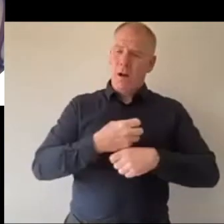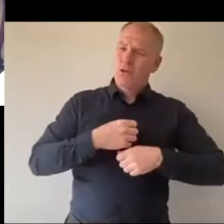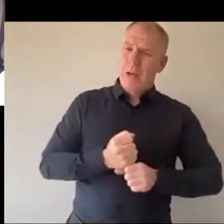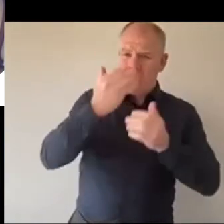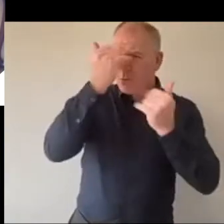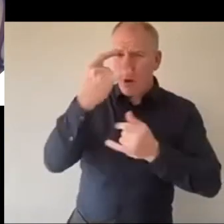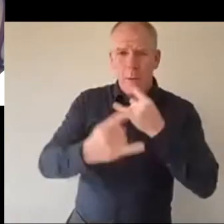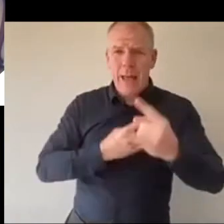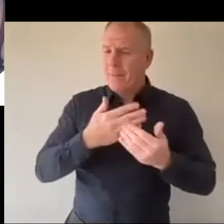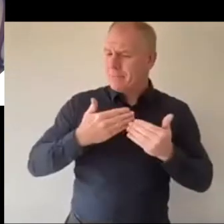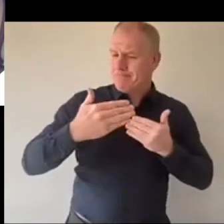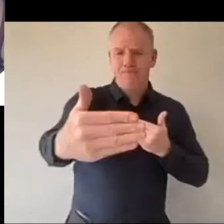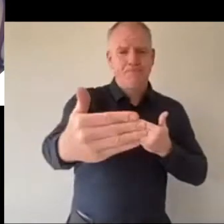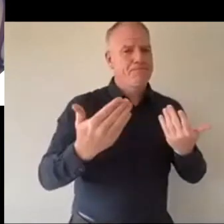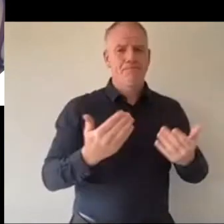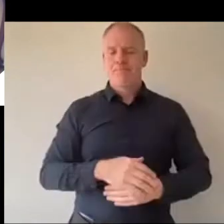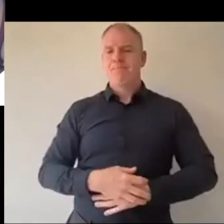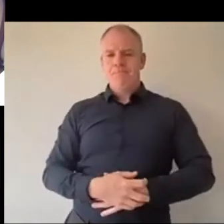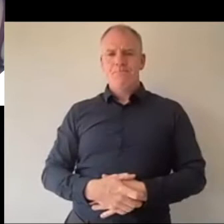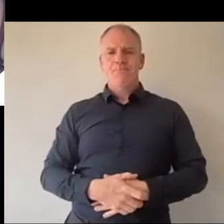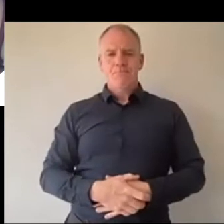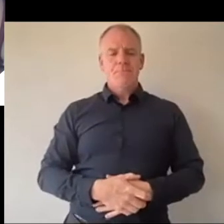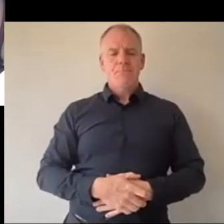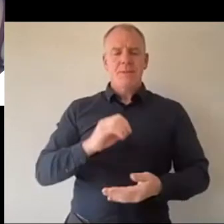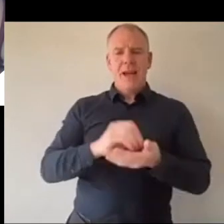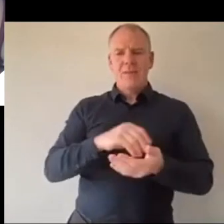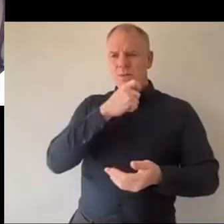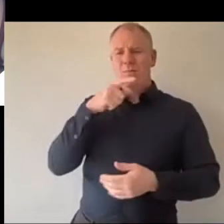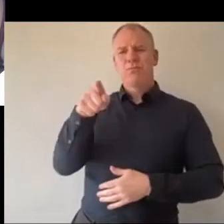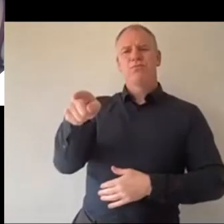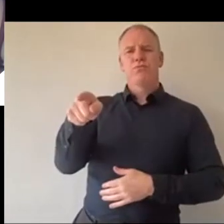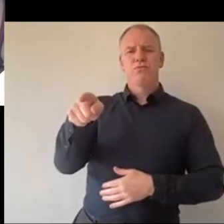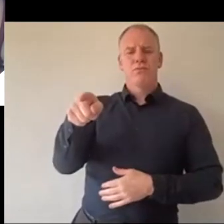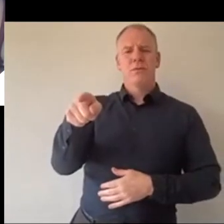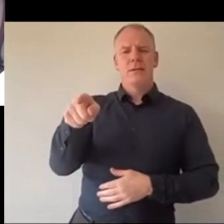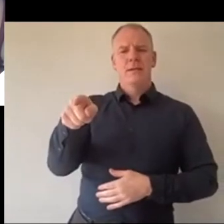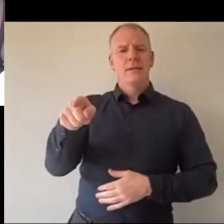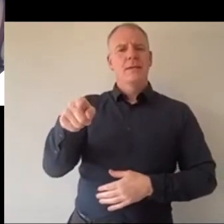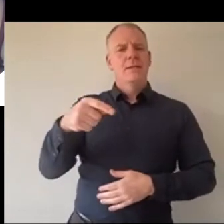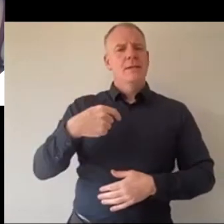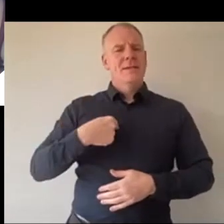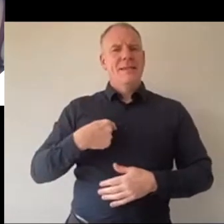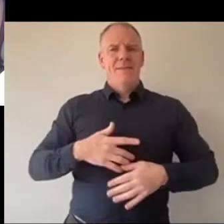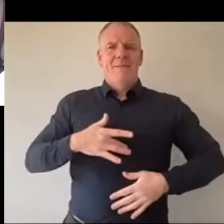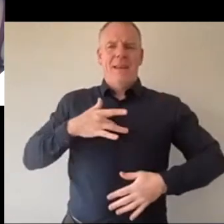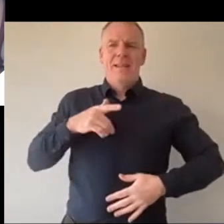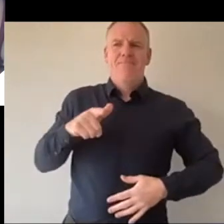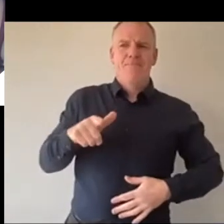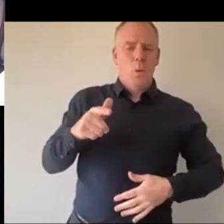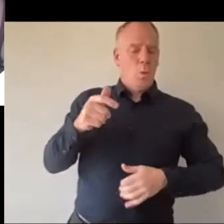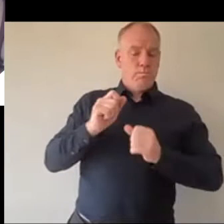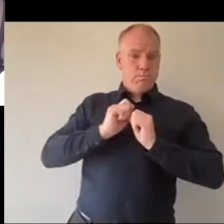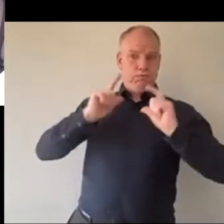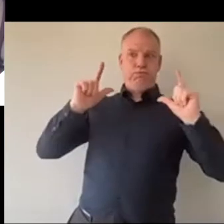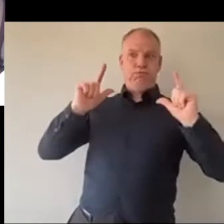knowing and not knowing what will happen during COVID so I have to say, like, I absolutely am in awe of everyone